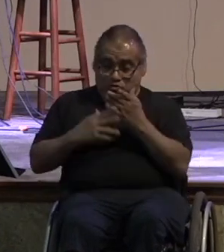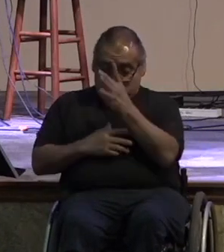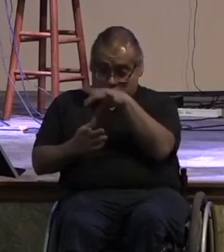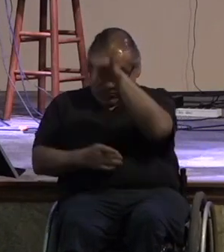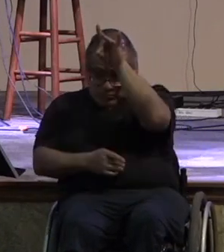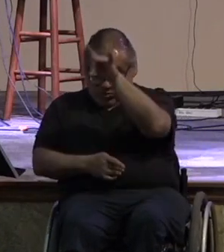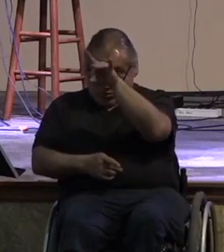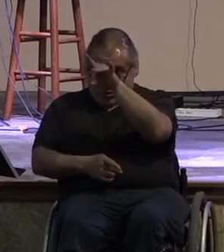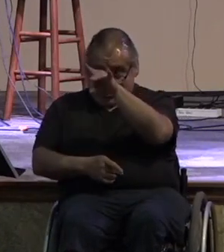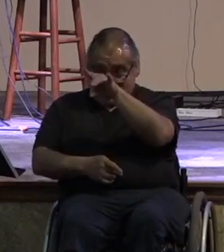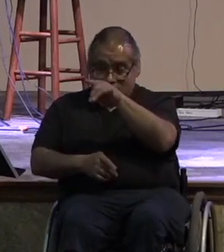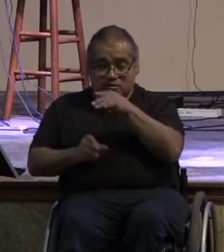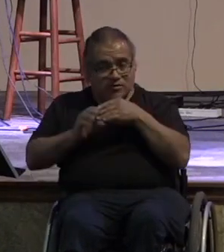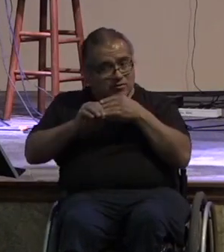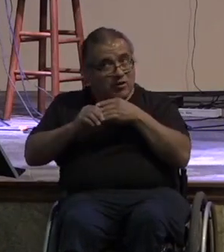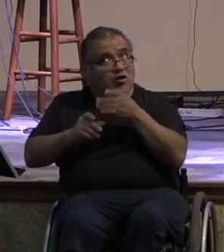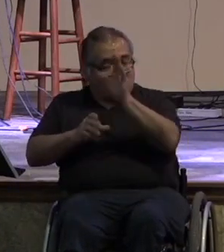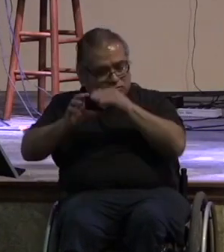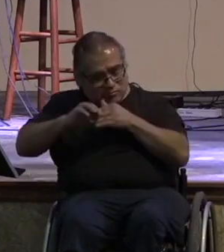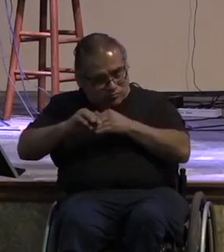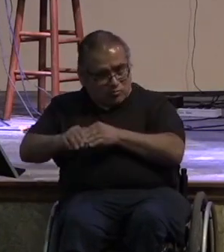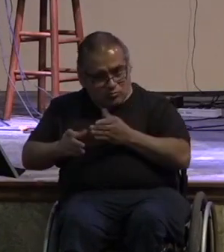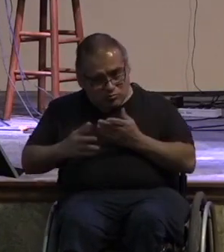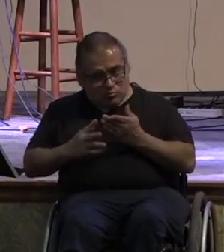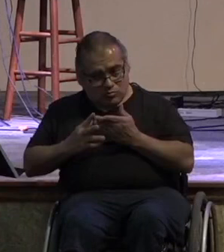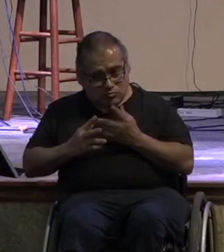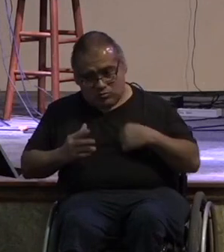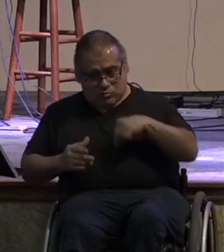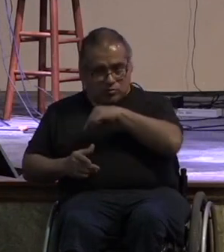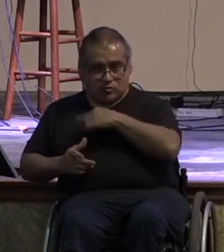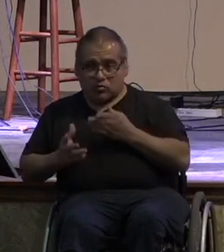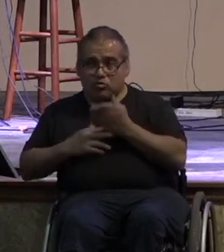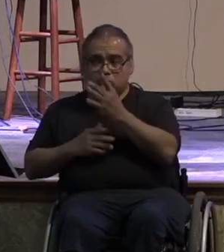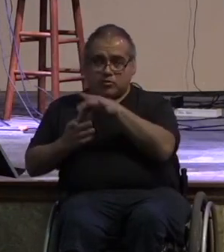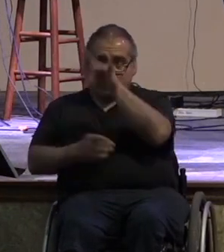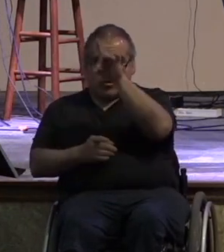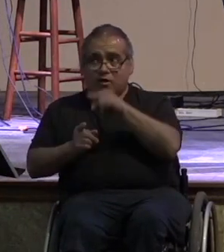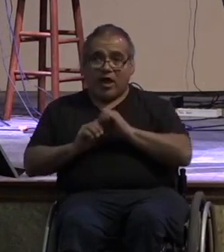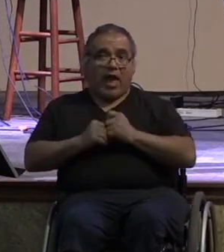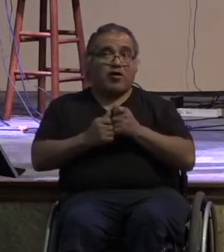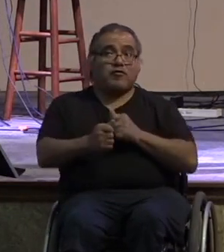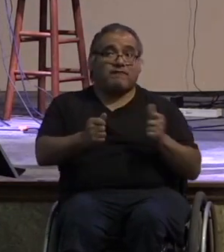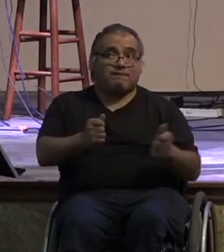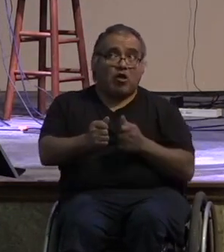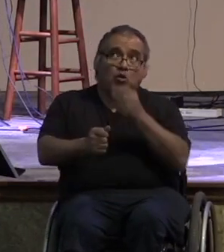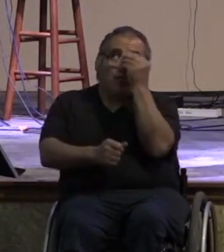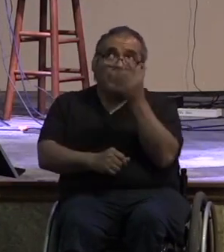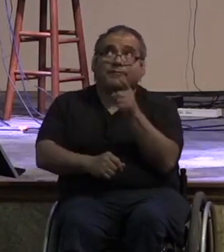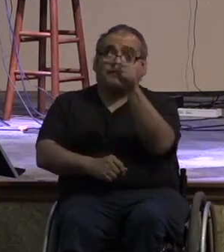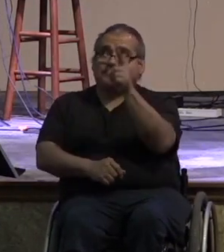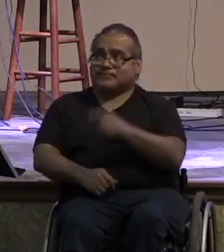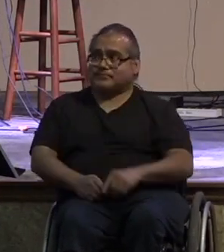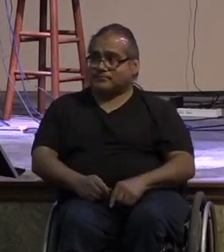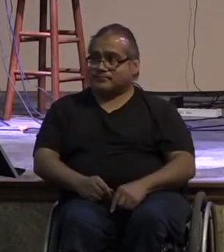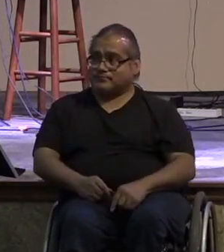best way to implement those from the outside this might look like rules right somebody who doesn't understand our